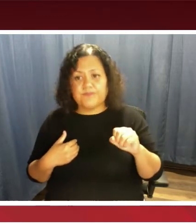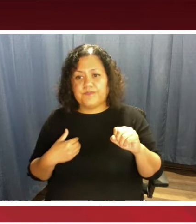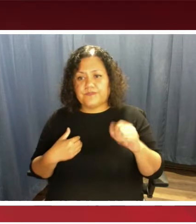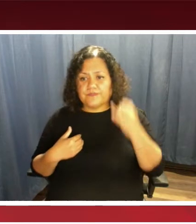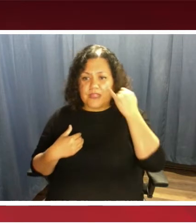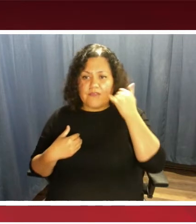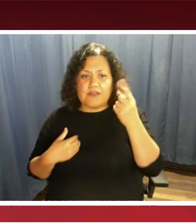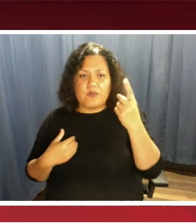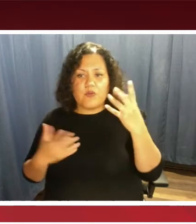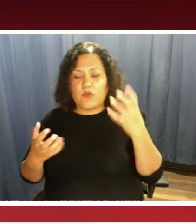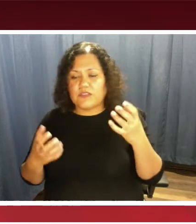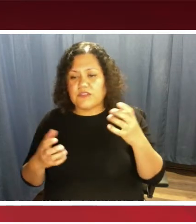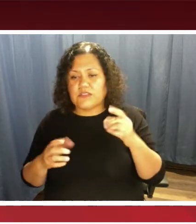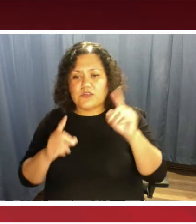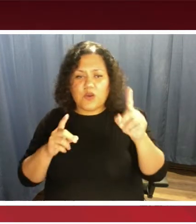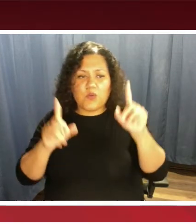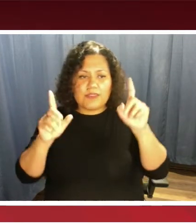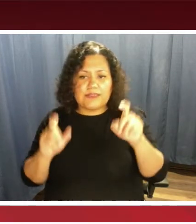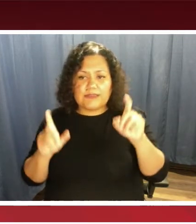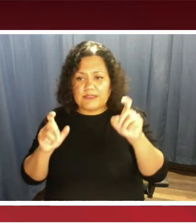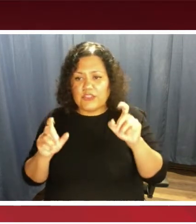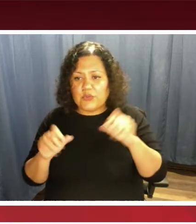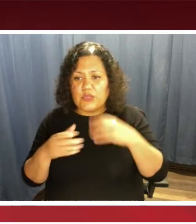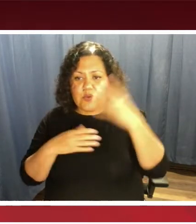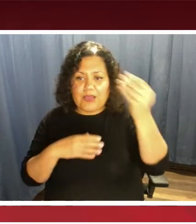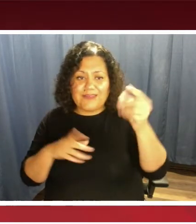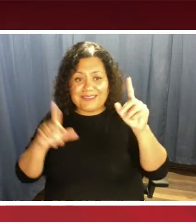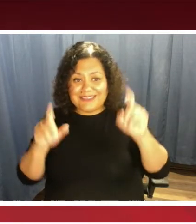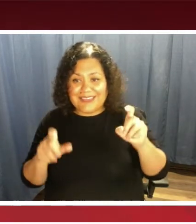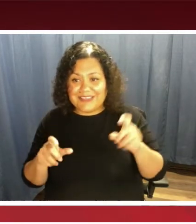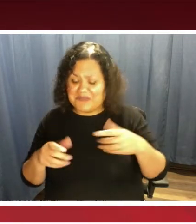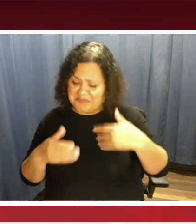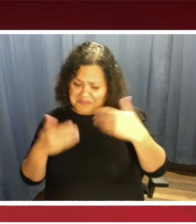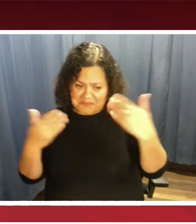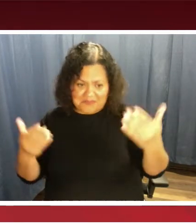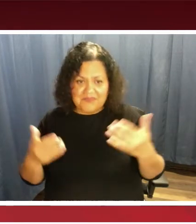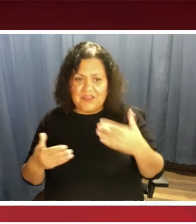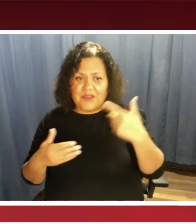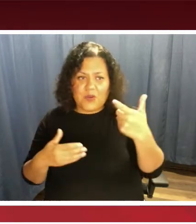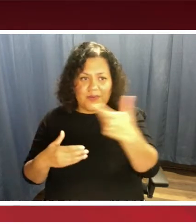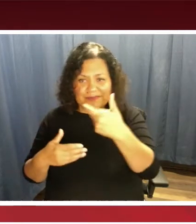wants to go out there and test them, they can actually go out there and test a live code.